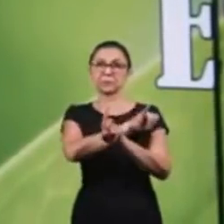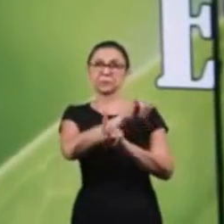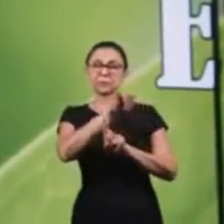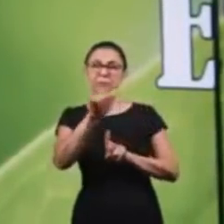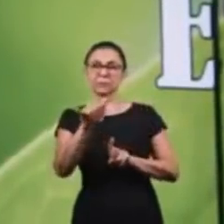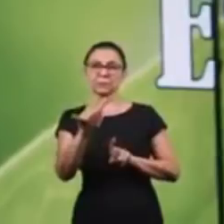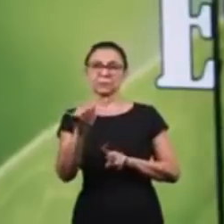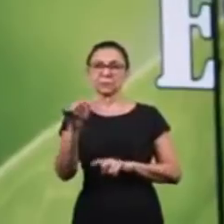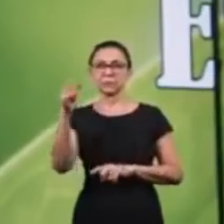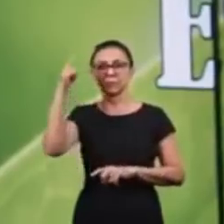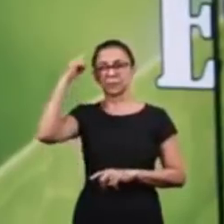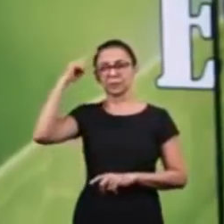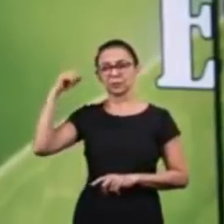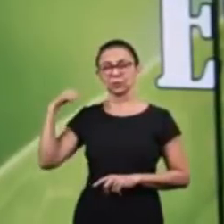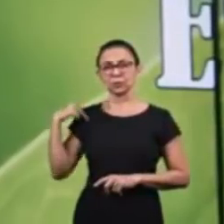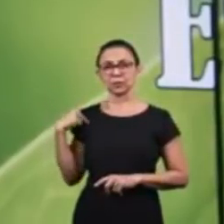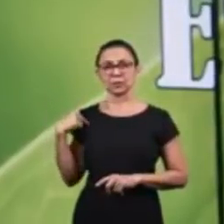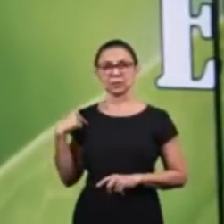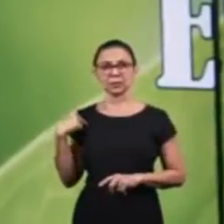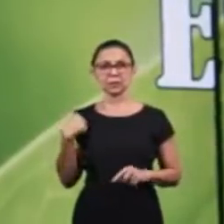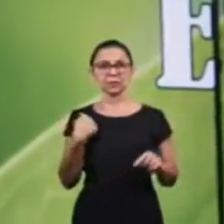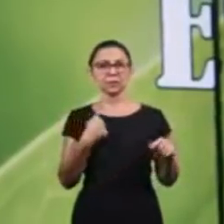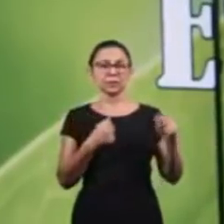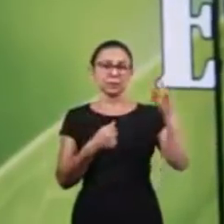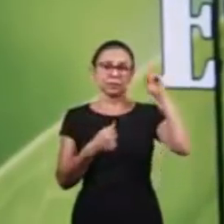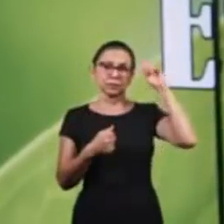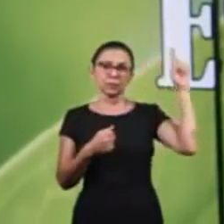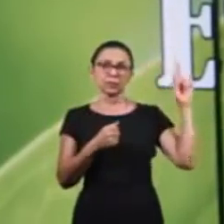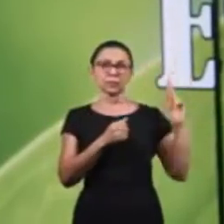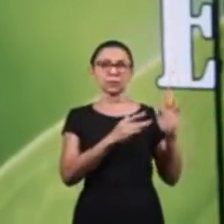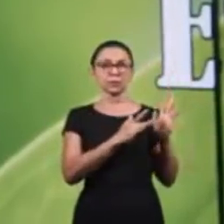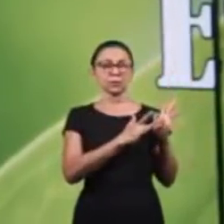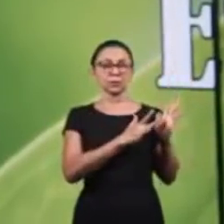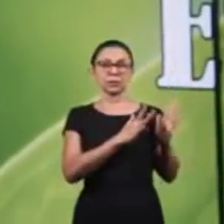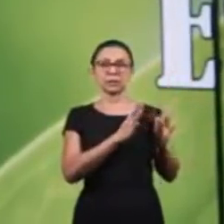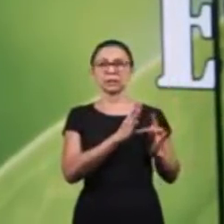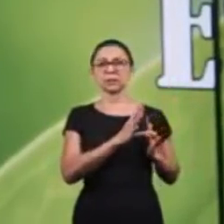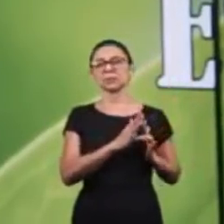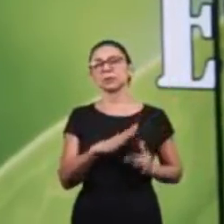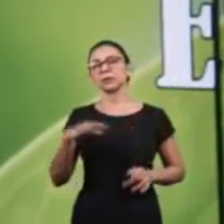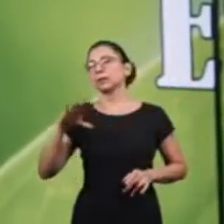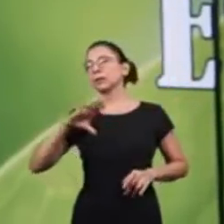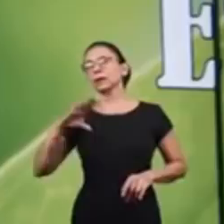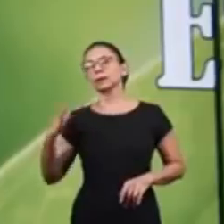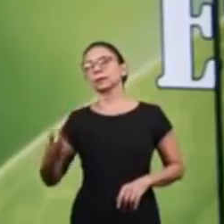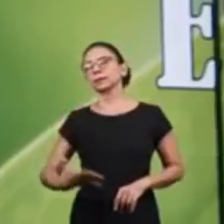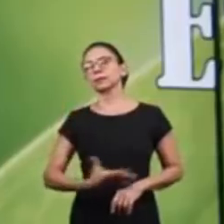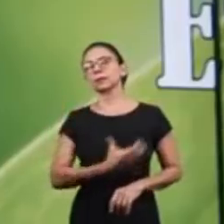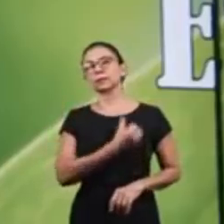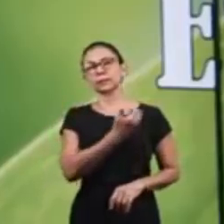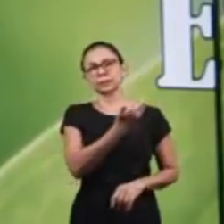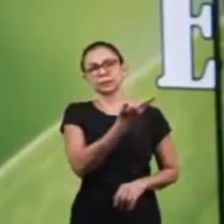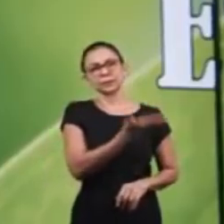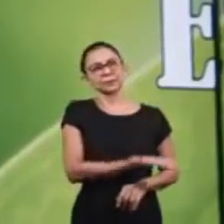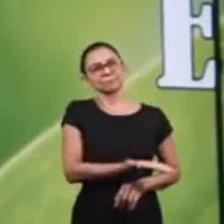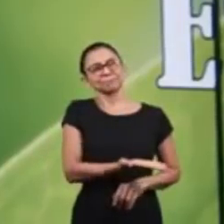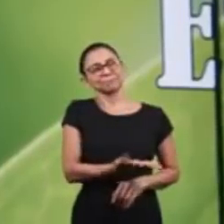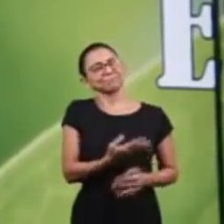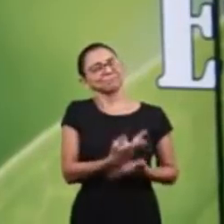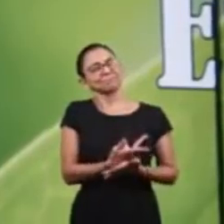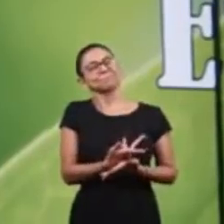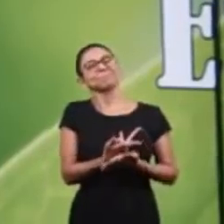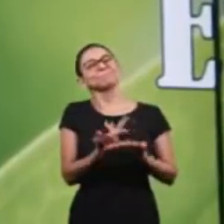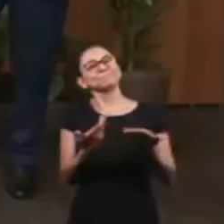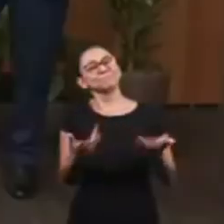No, beloved, the prophetic relationship between Joseph's life and the Lord Jesus. This is how the